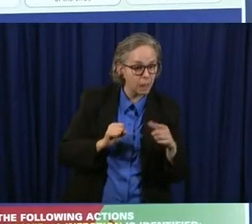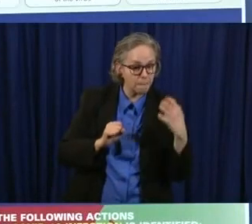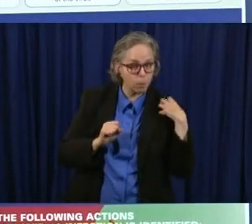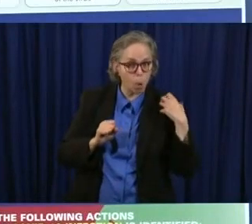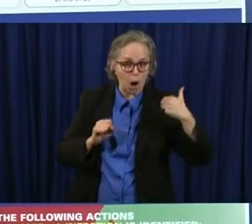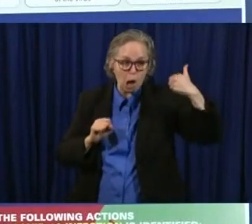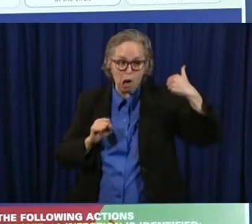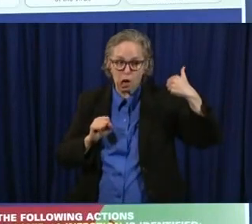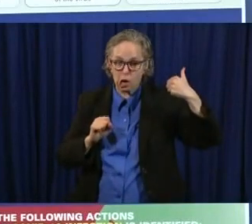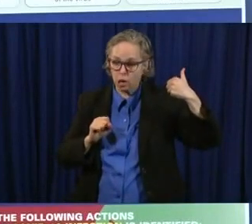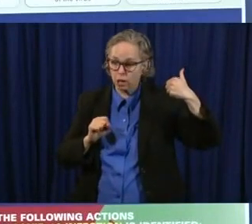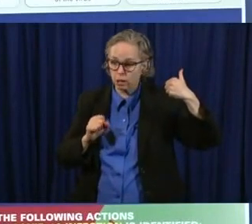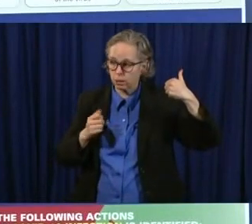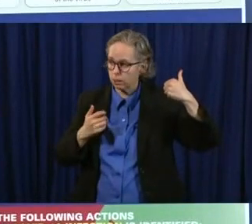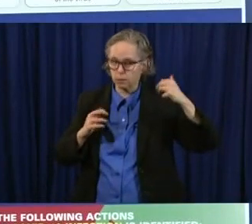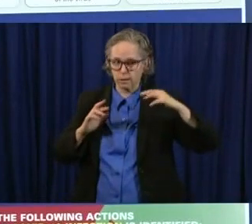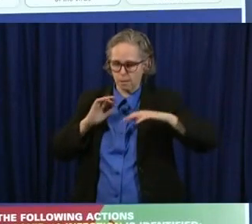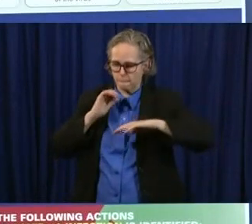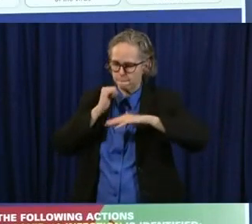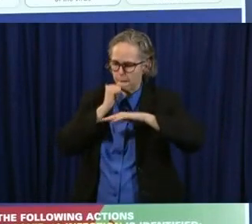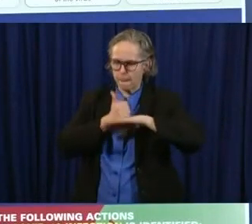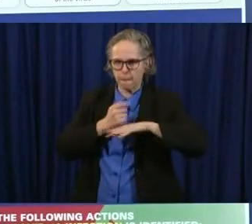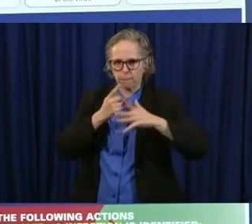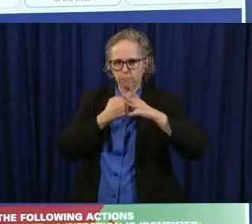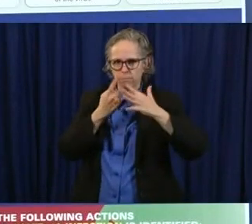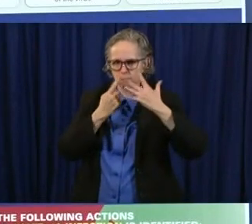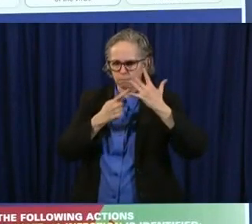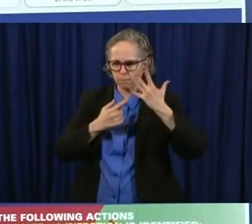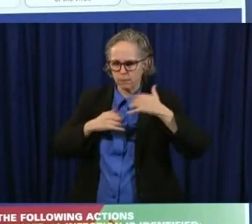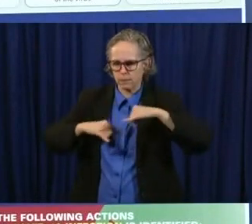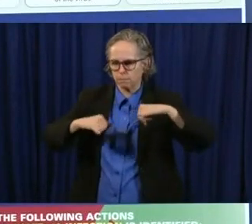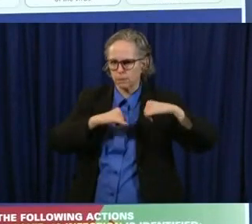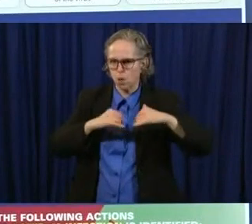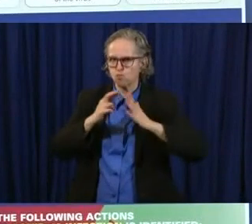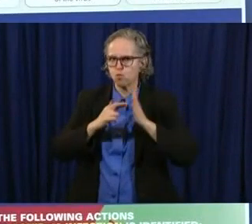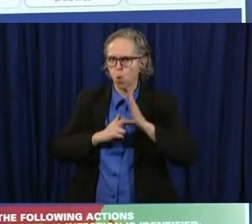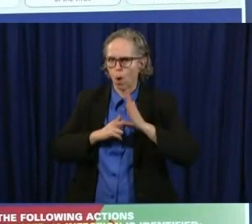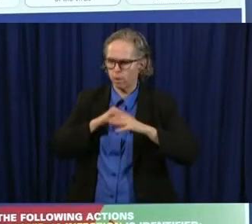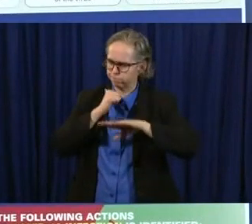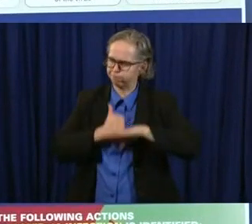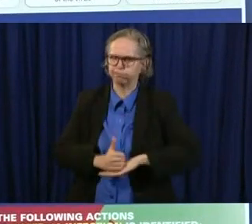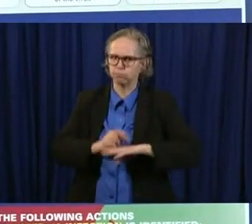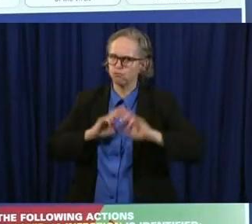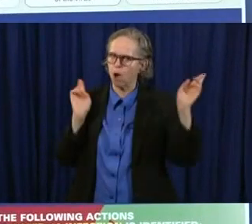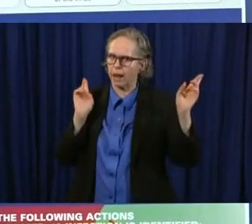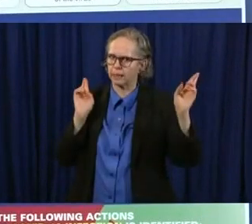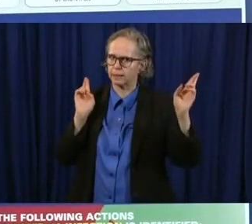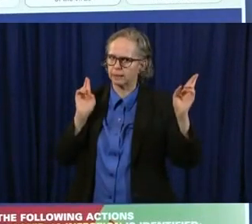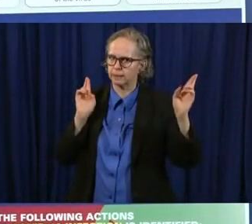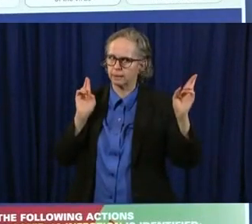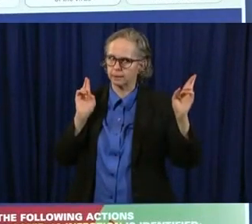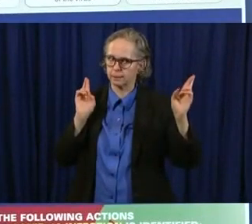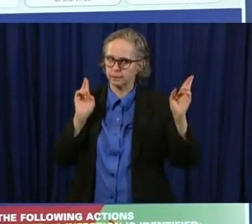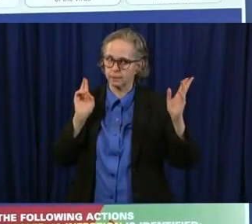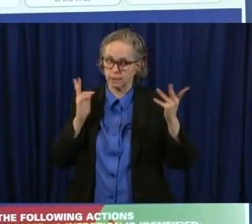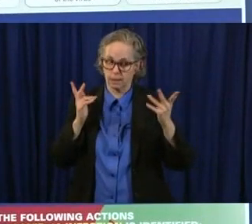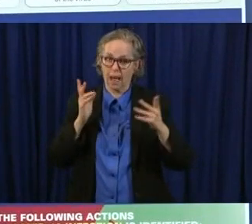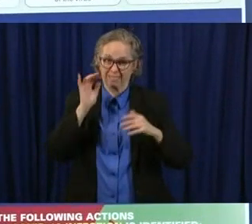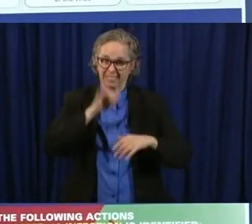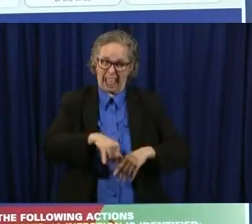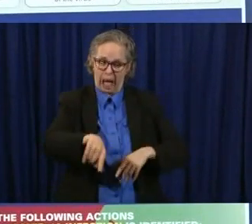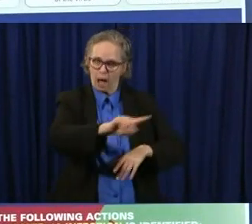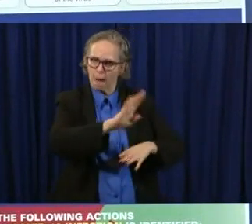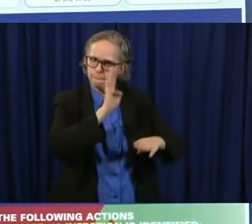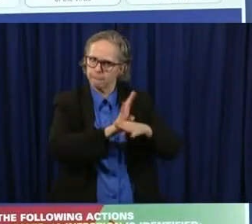regulations standards that really has been put forward by the business community uh but the best practices that we know